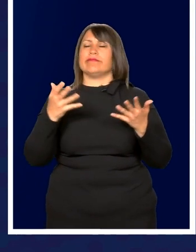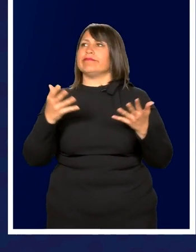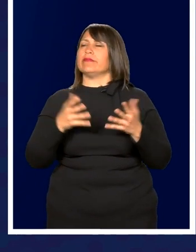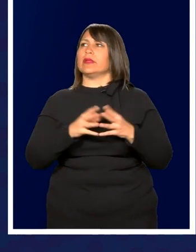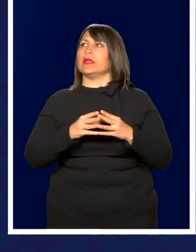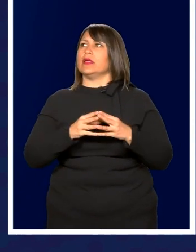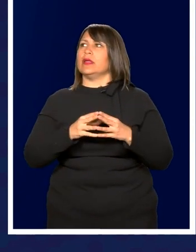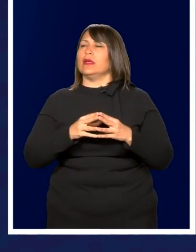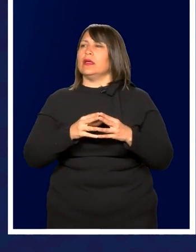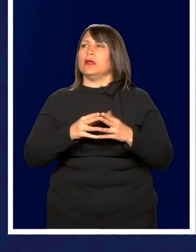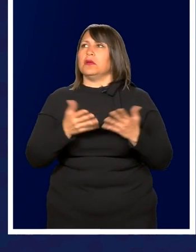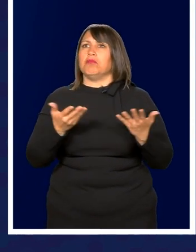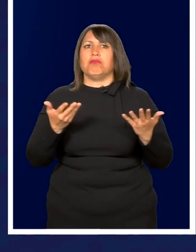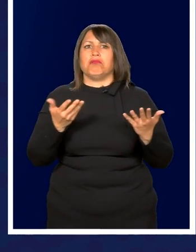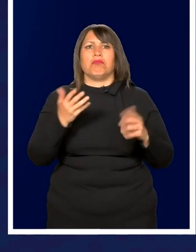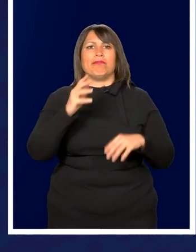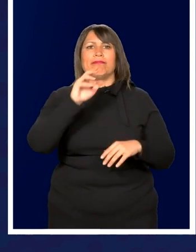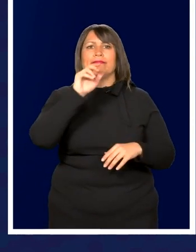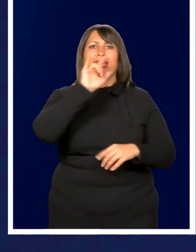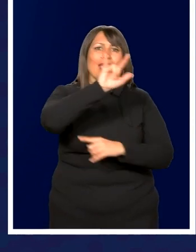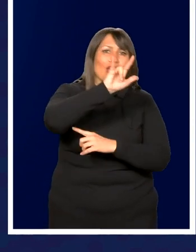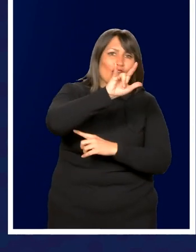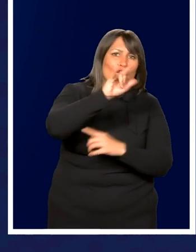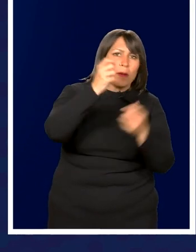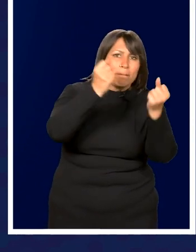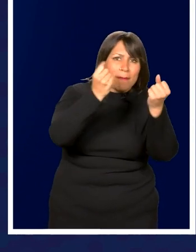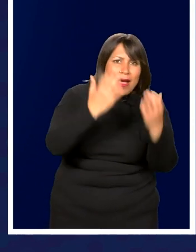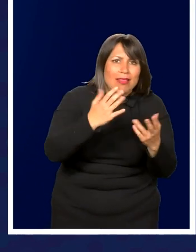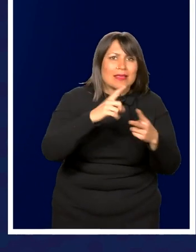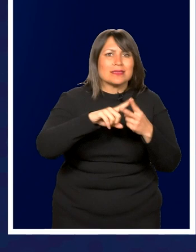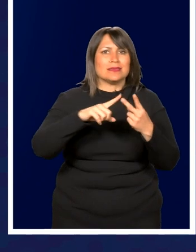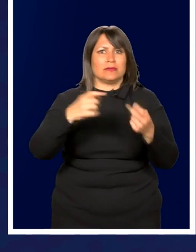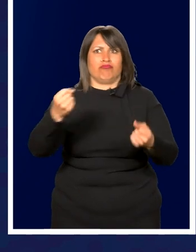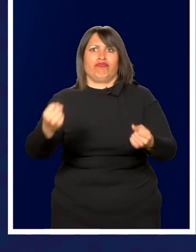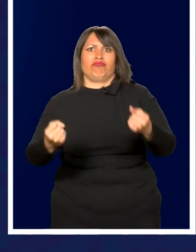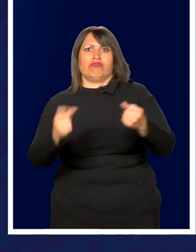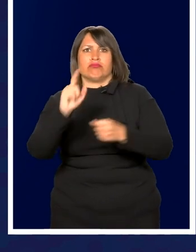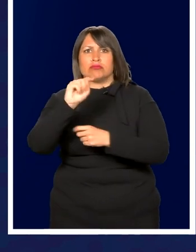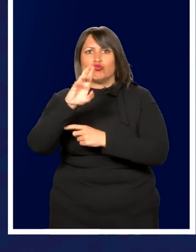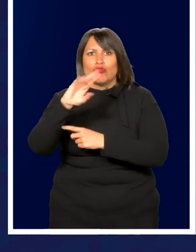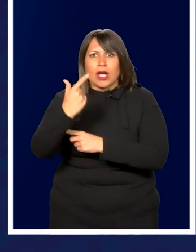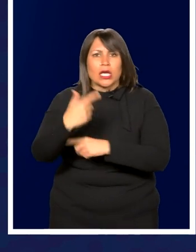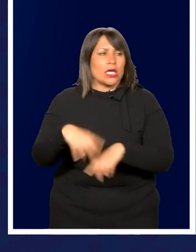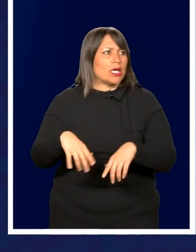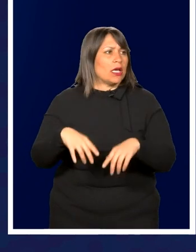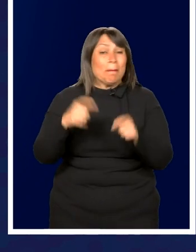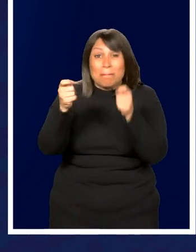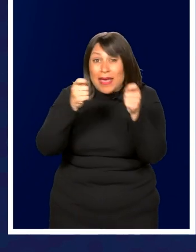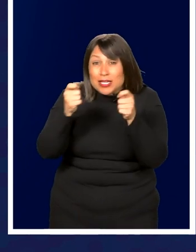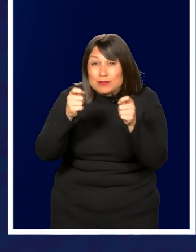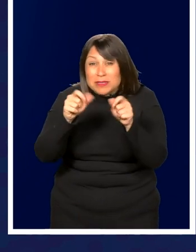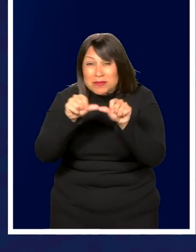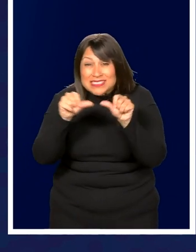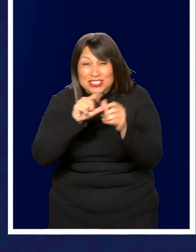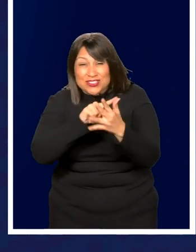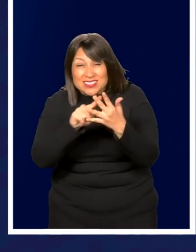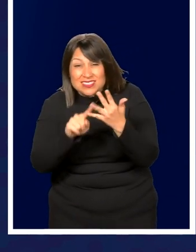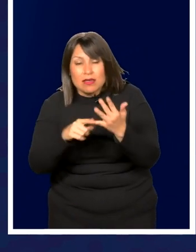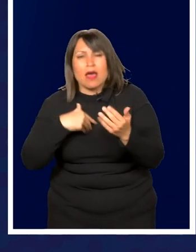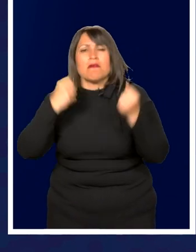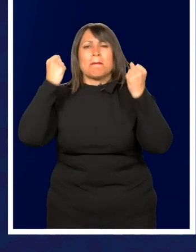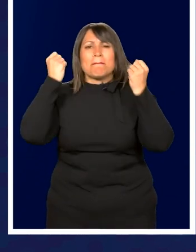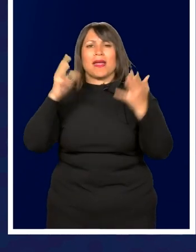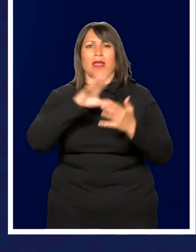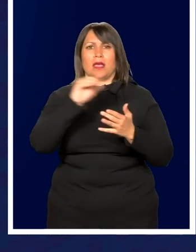from air pilots to trucking to management positions, there are so many